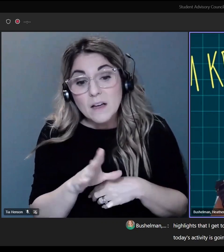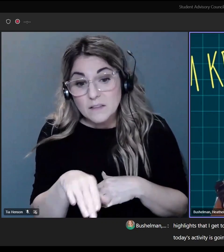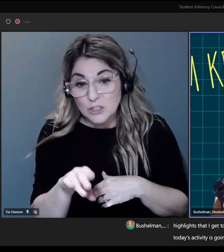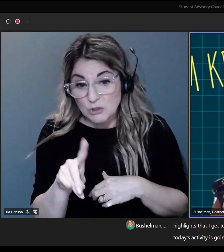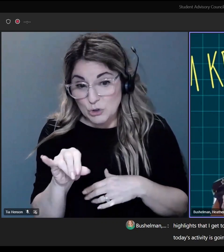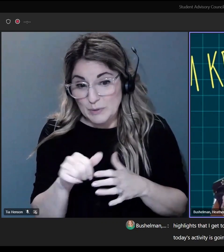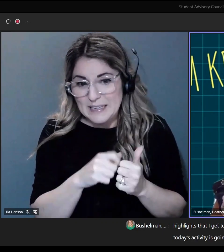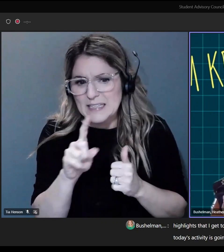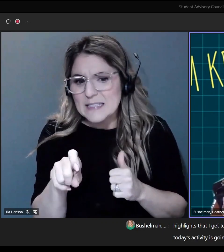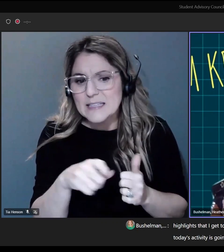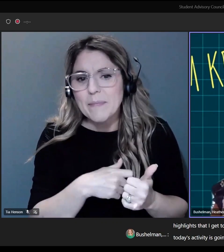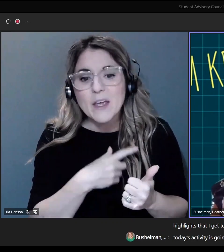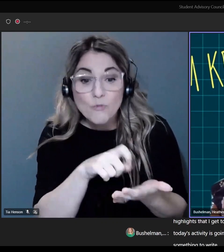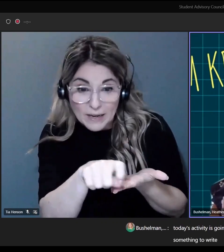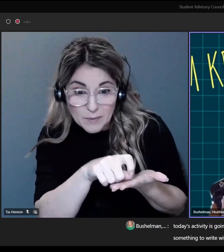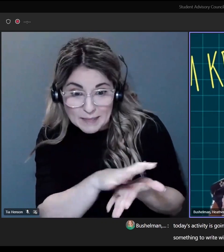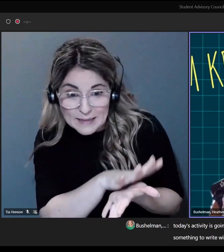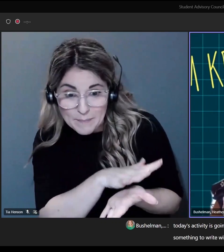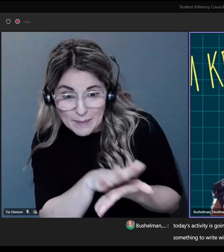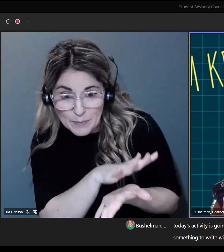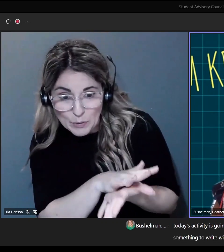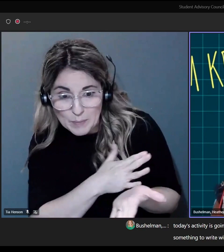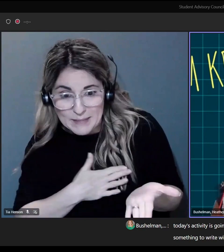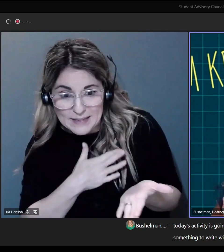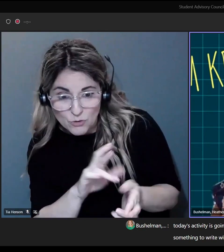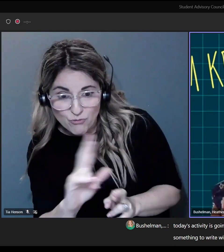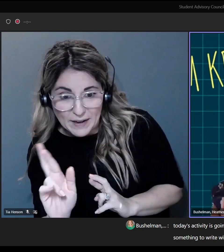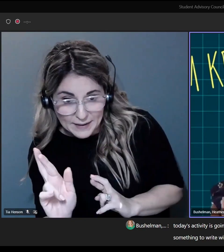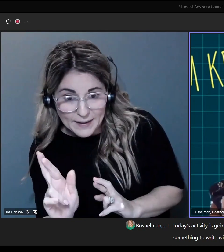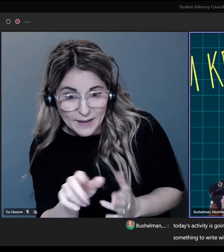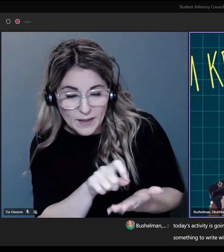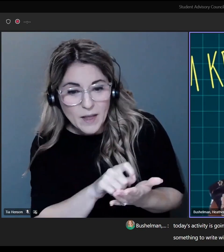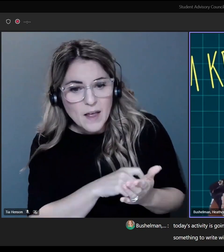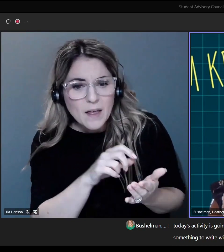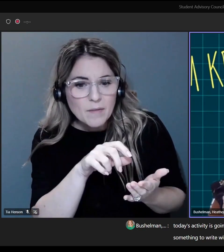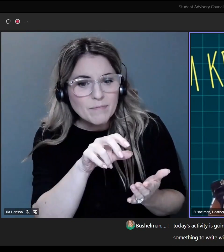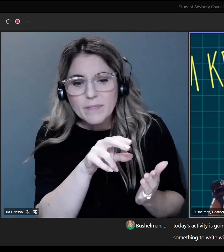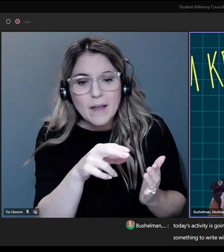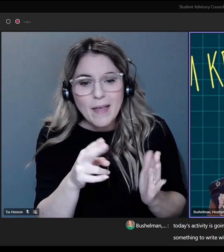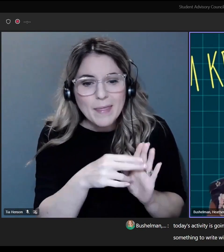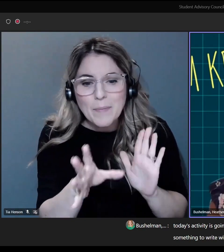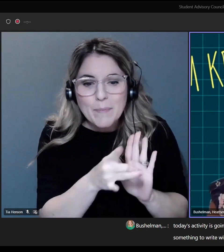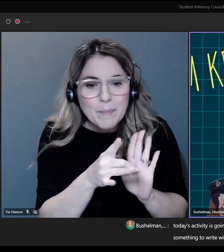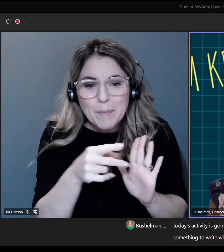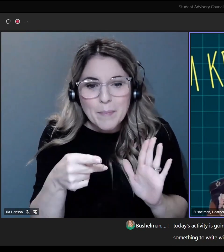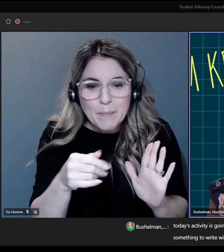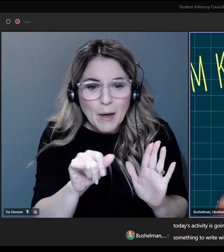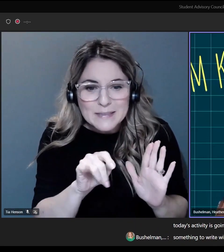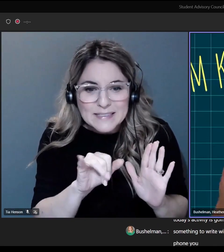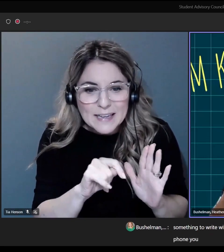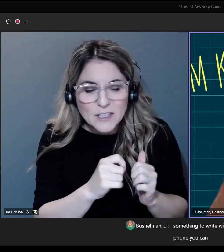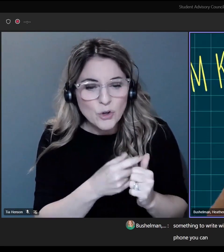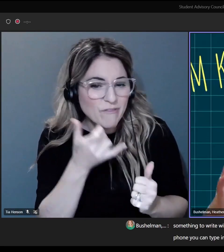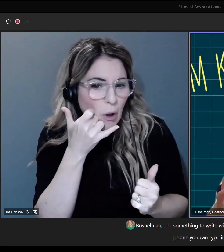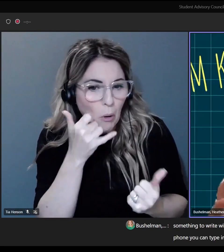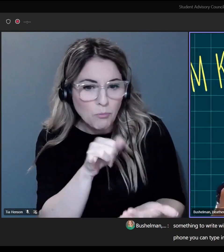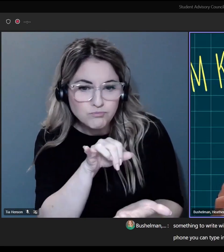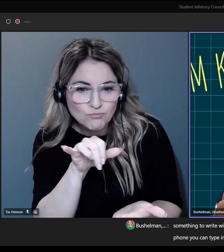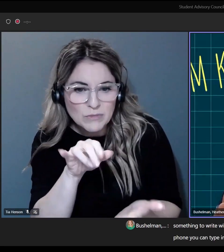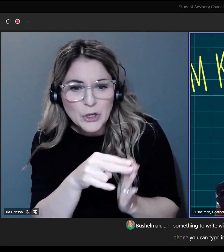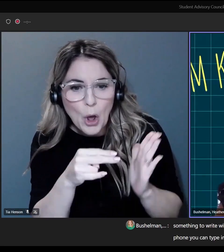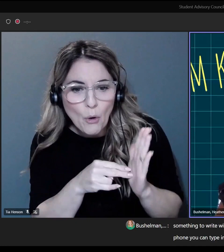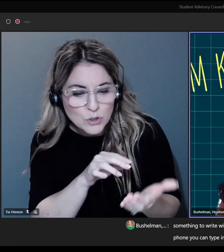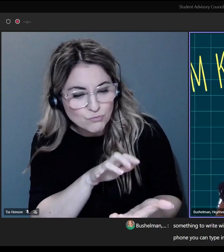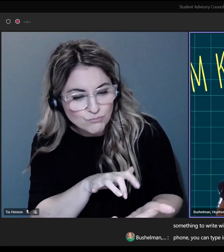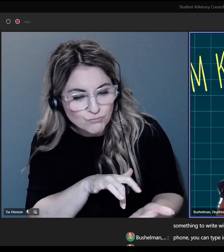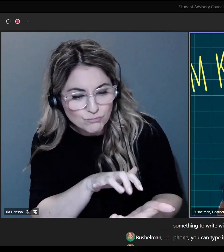you do need something to write with or paper, a post-it. If you have your phone, you can type in maybe the